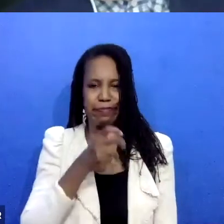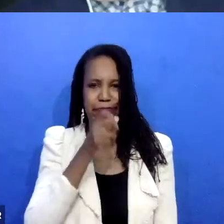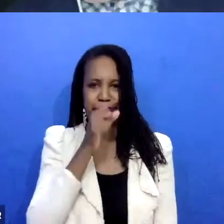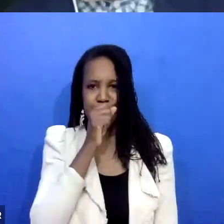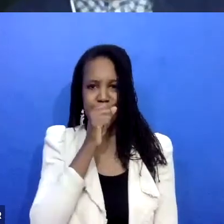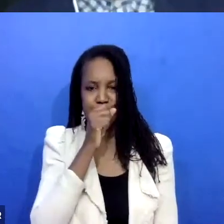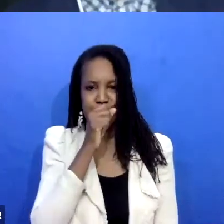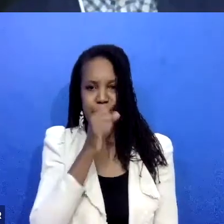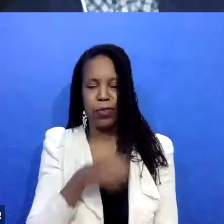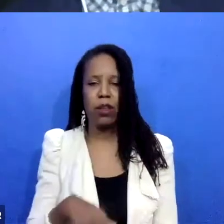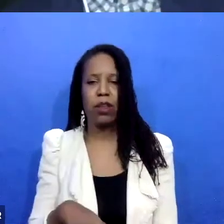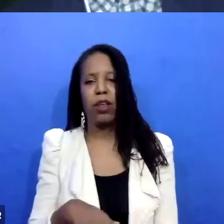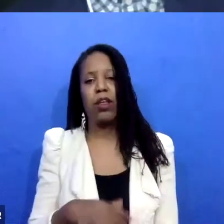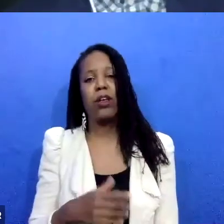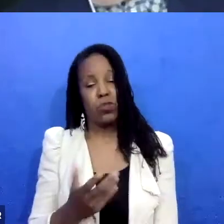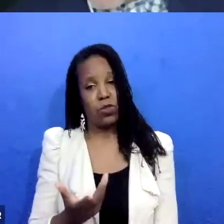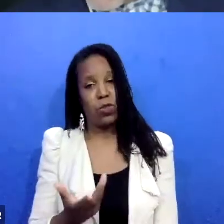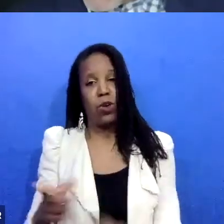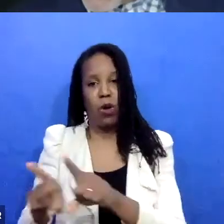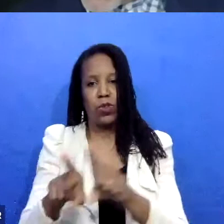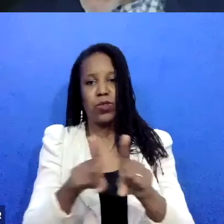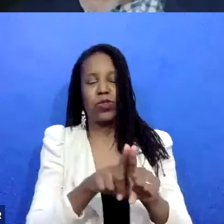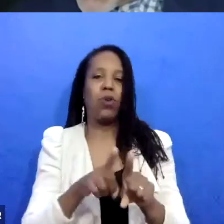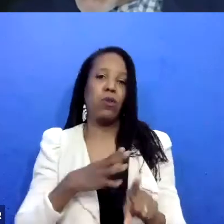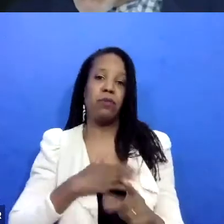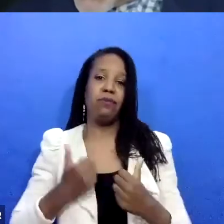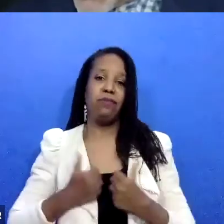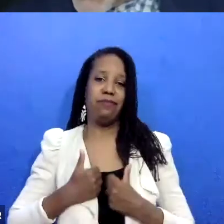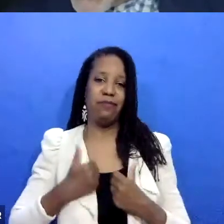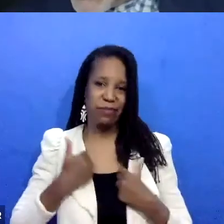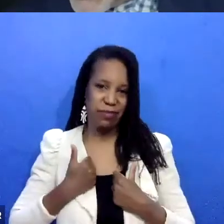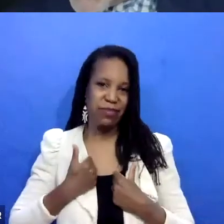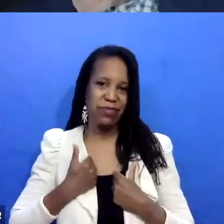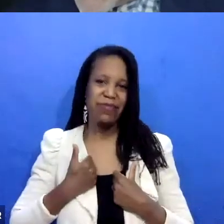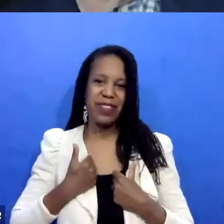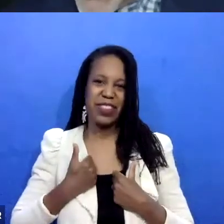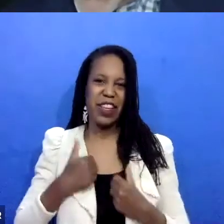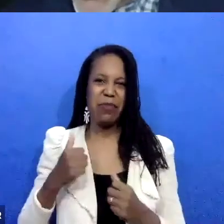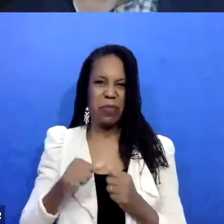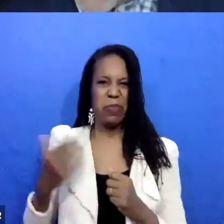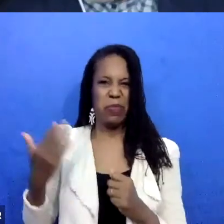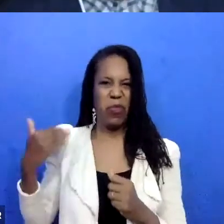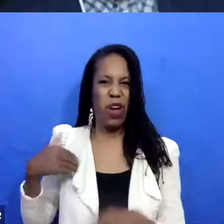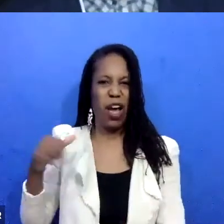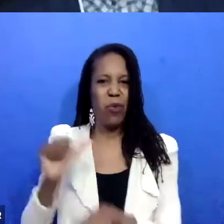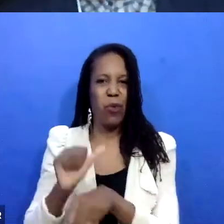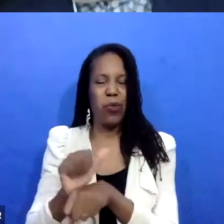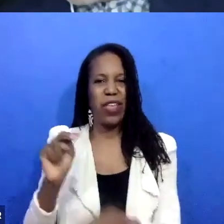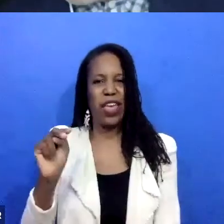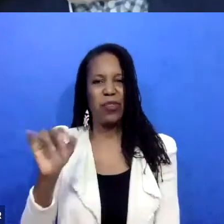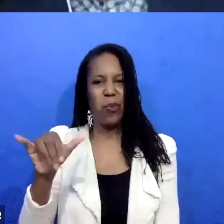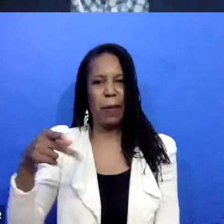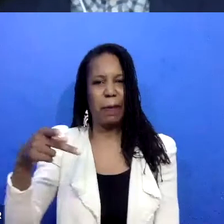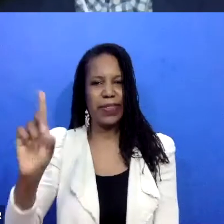think also there were some moments in my life when I was working, at one point I was working with NYPD, helping to institutionalize the mandatory